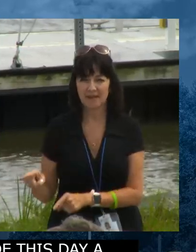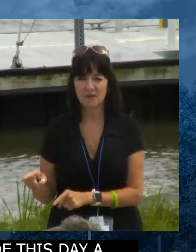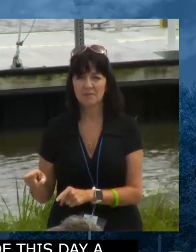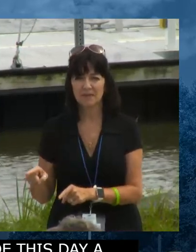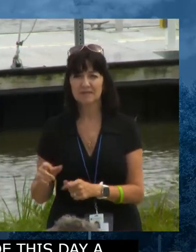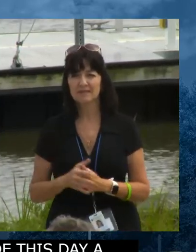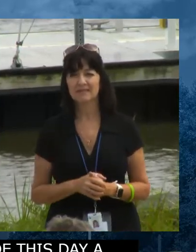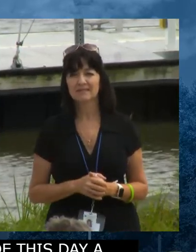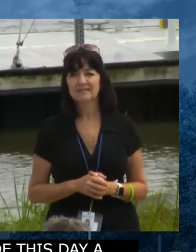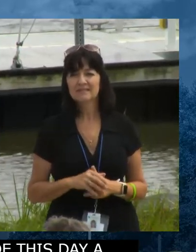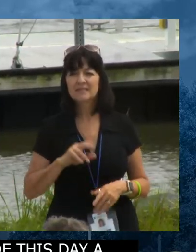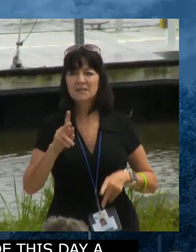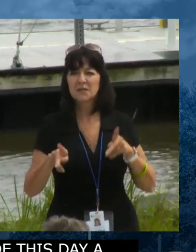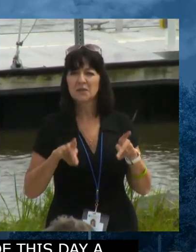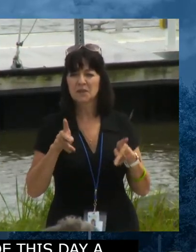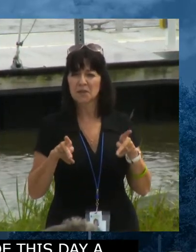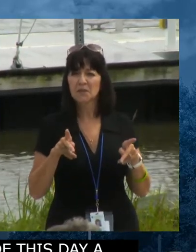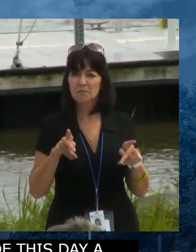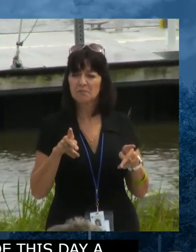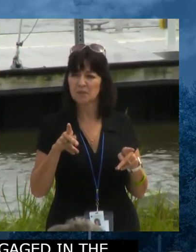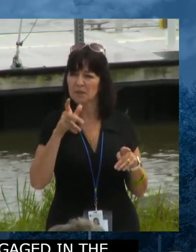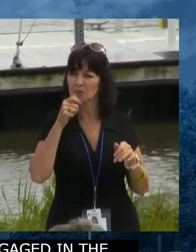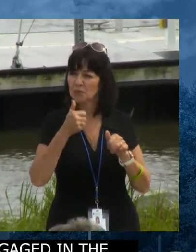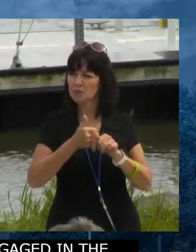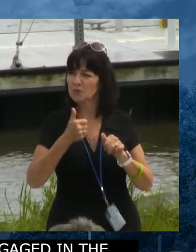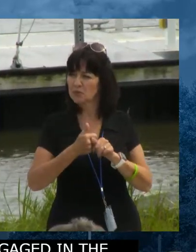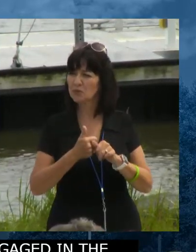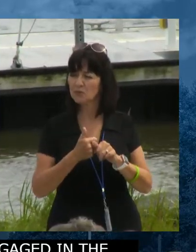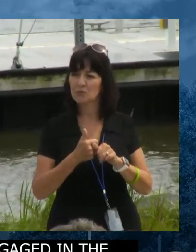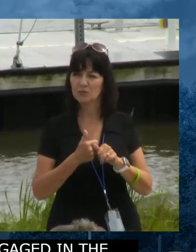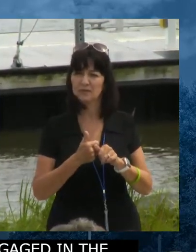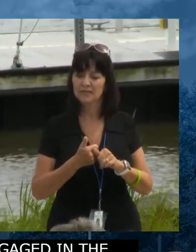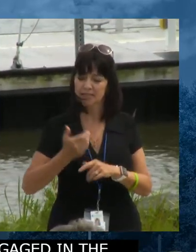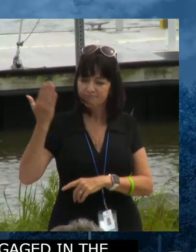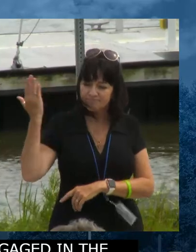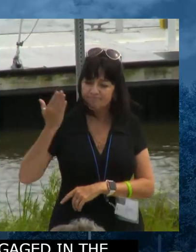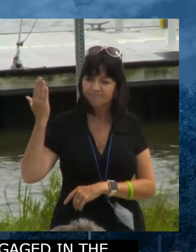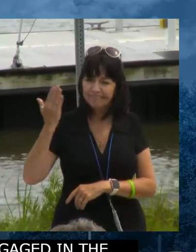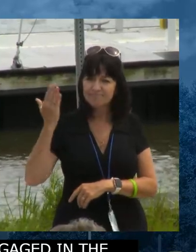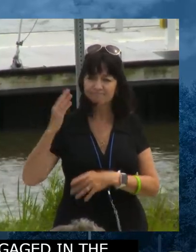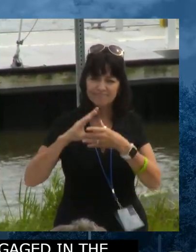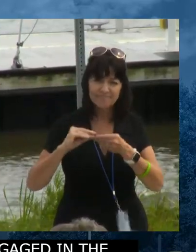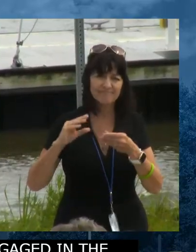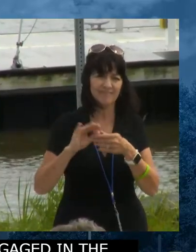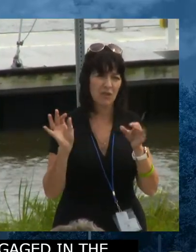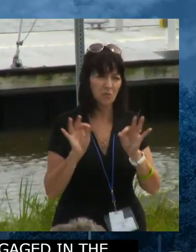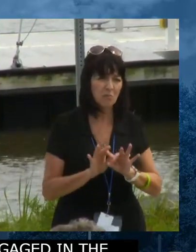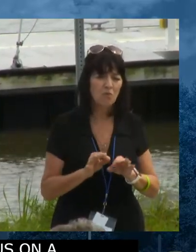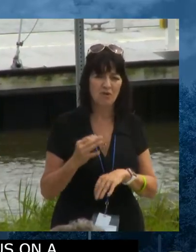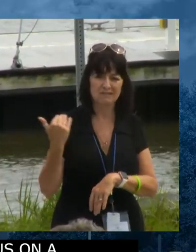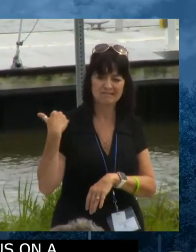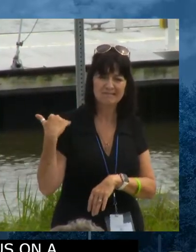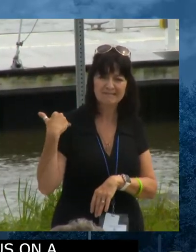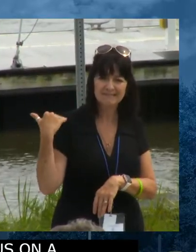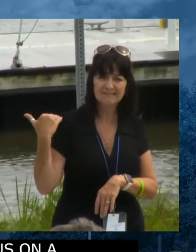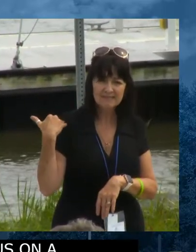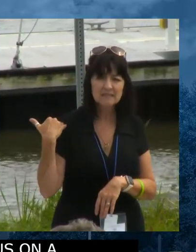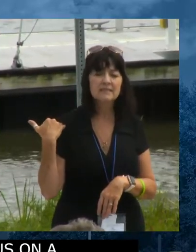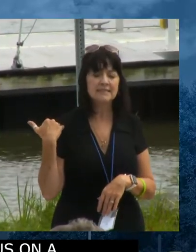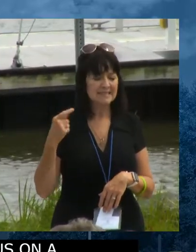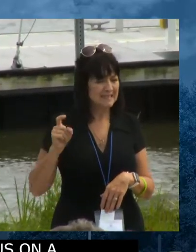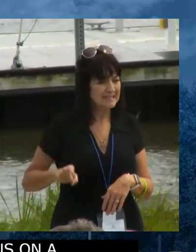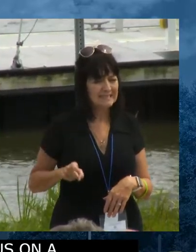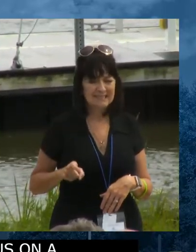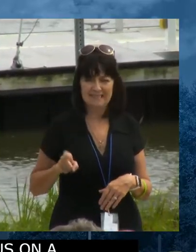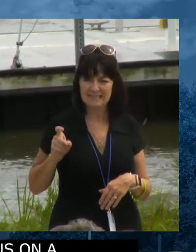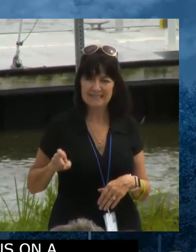who spoke to all of us, uh, on a, on a consistent basis on the importance of this, uh, and the need to get this